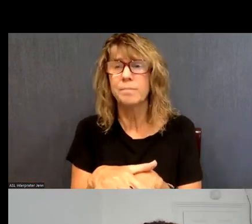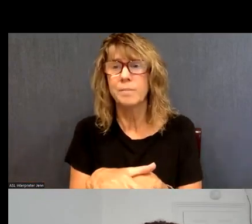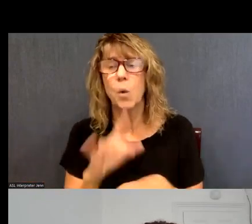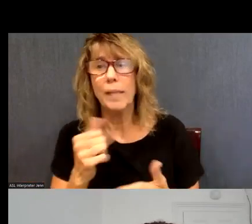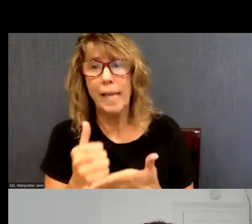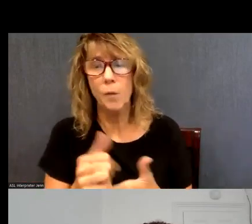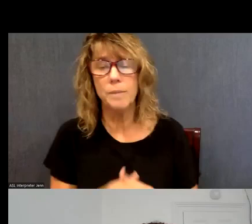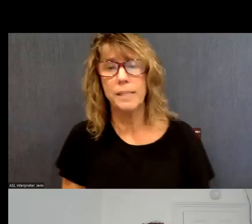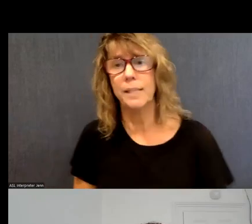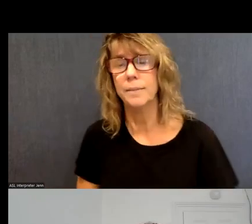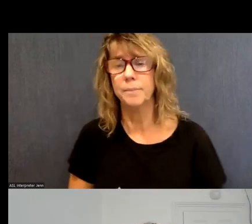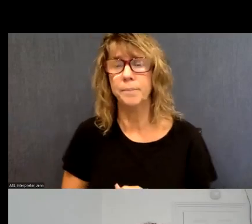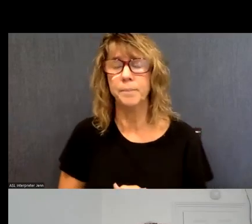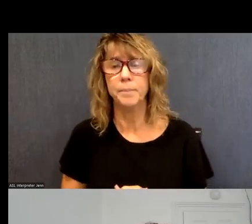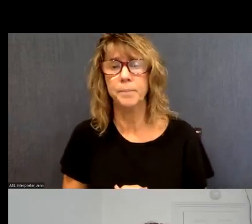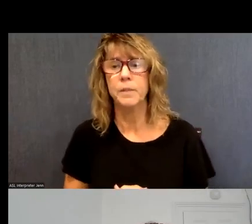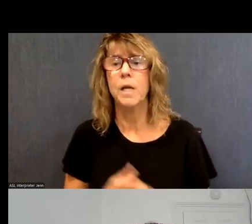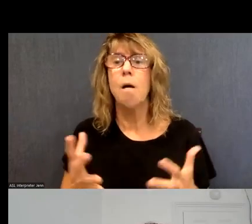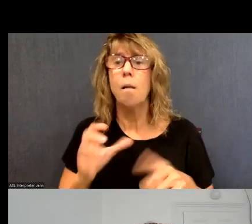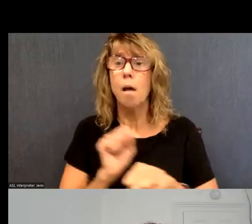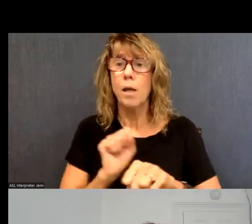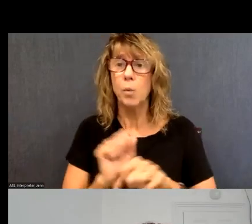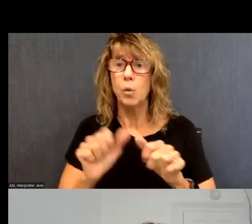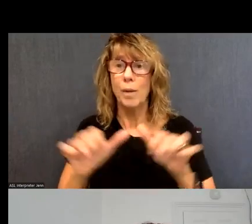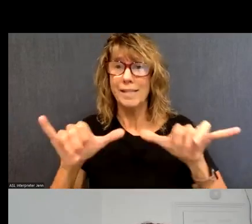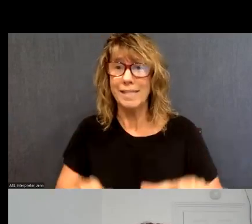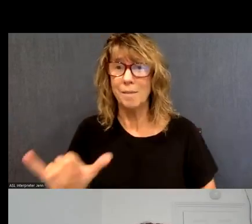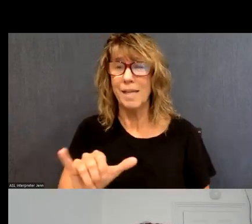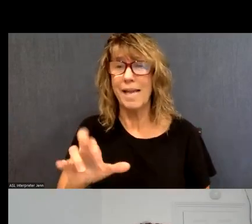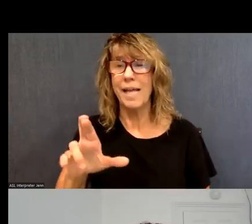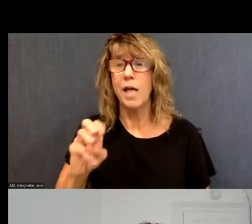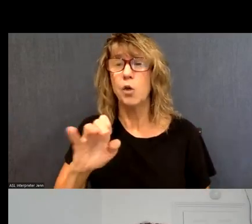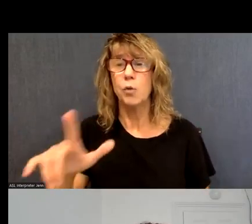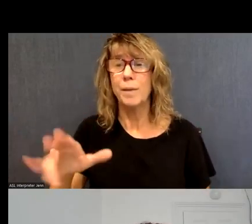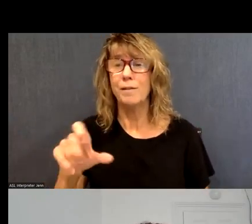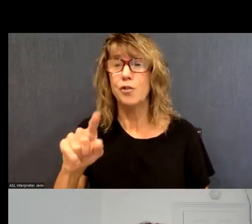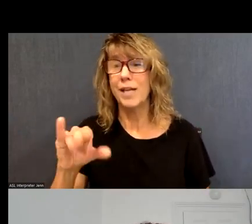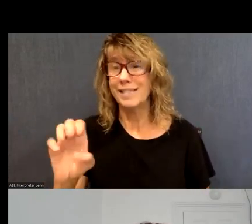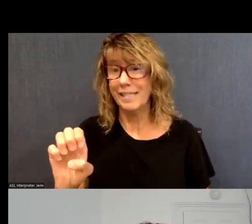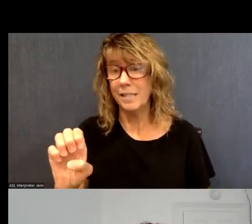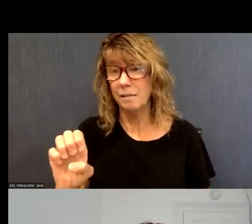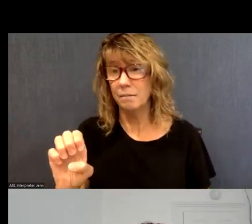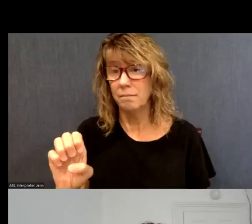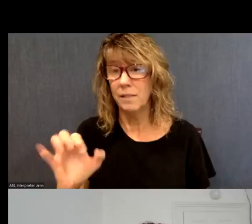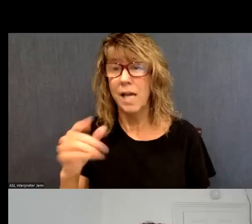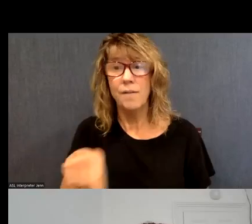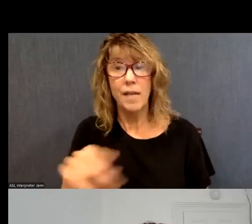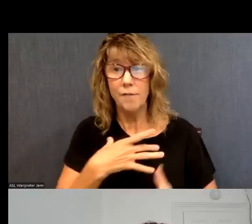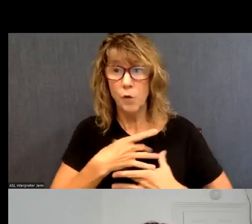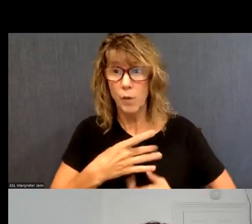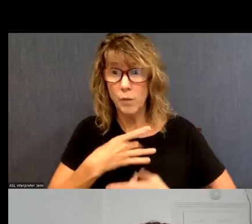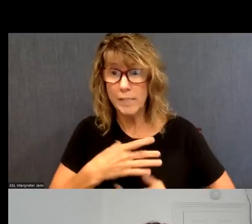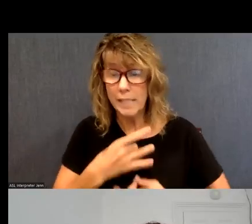difference. Um, we're also doing a lot of work within systems such as the criminal justice system. And, um, if any of you are interested in this